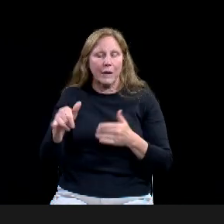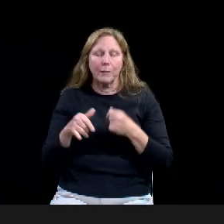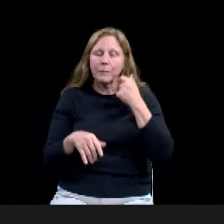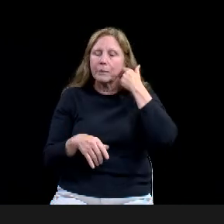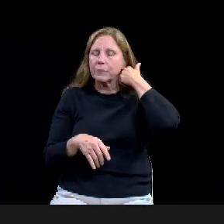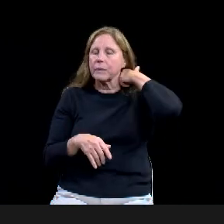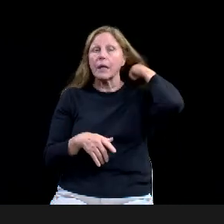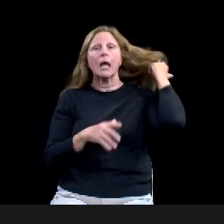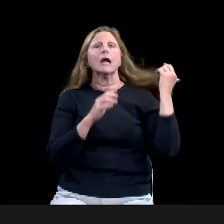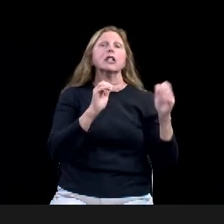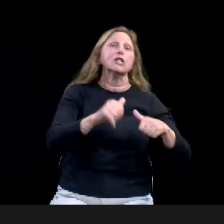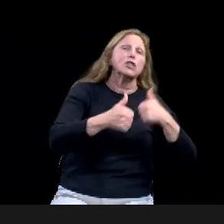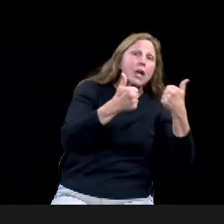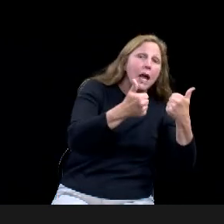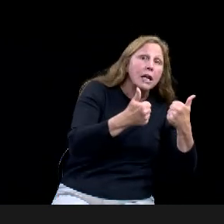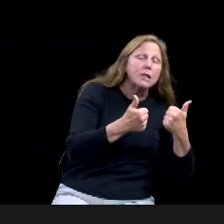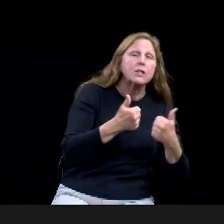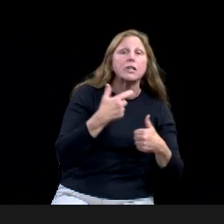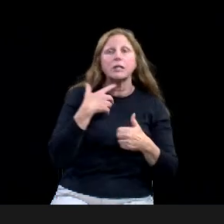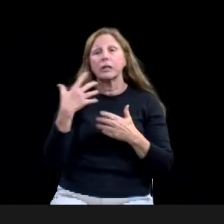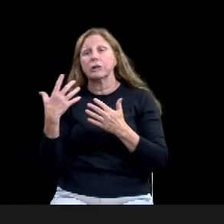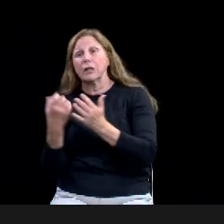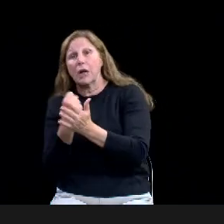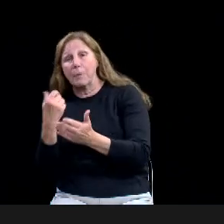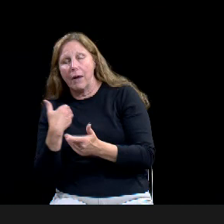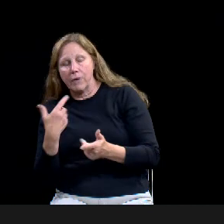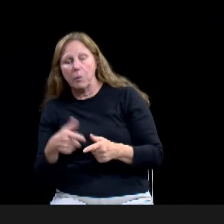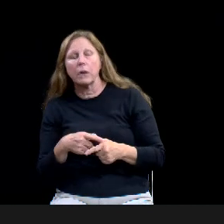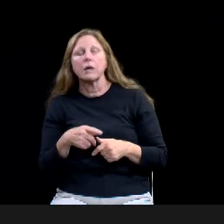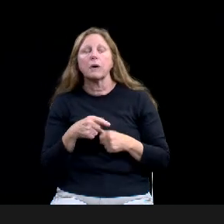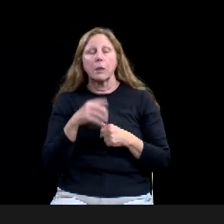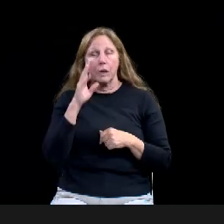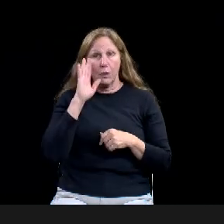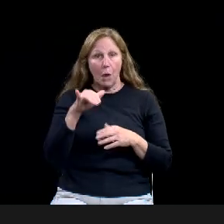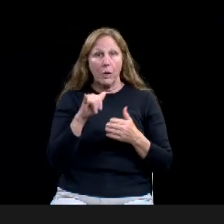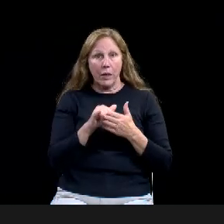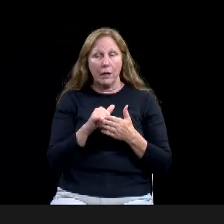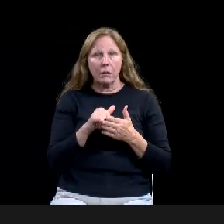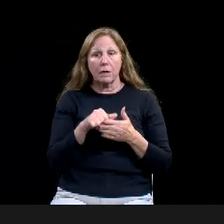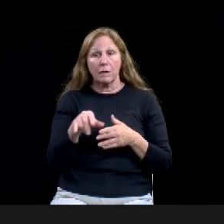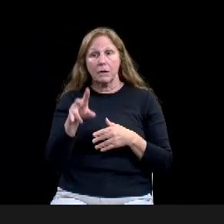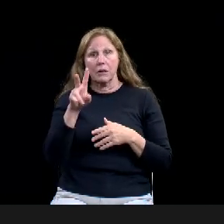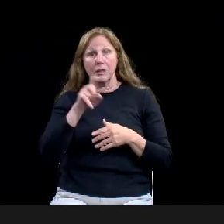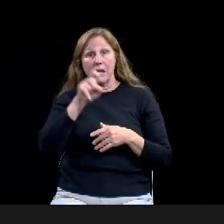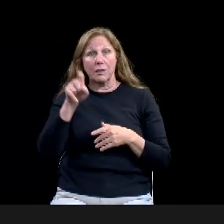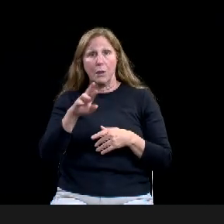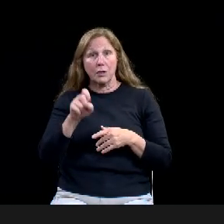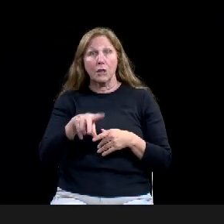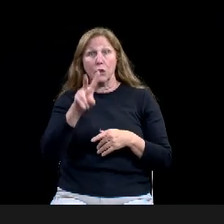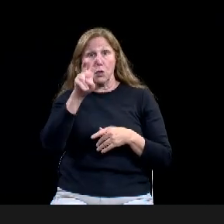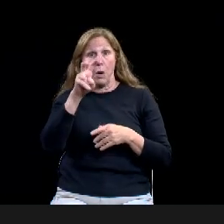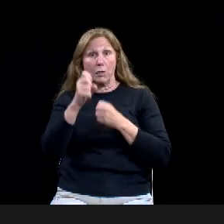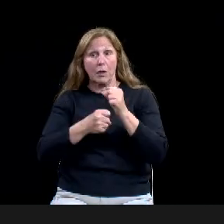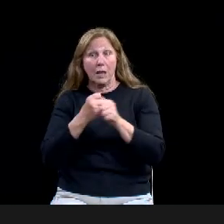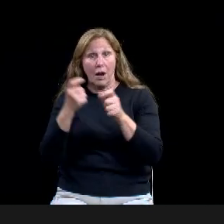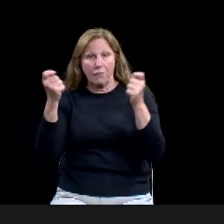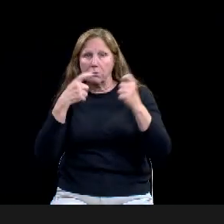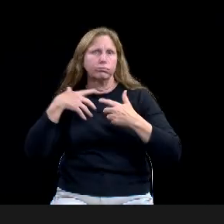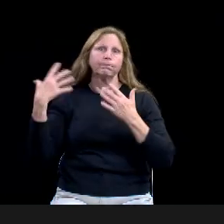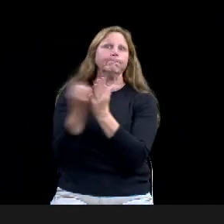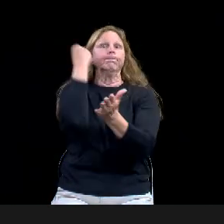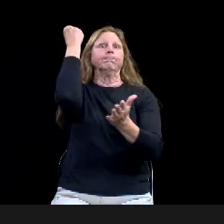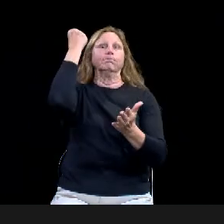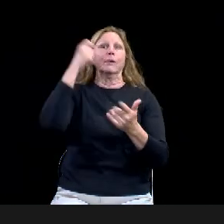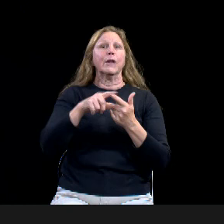Bicentennial. Um, that's in 2023. And also the legislative session, the 88th legislation latest legislative